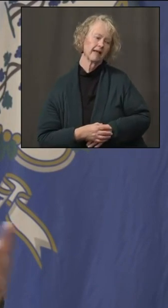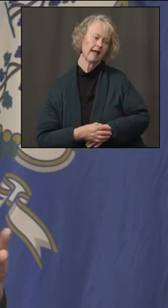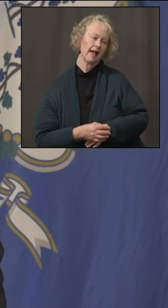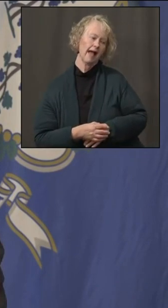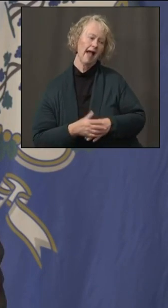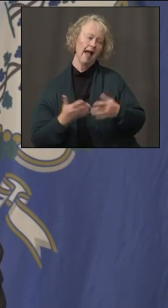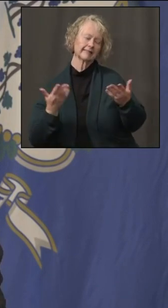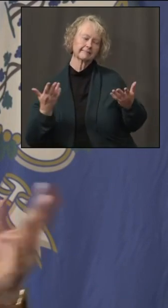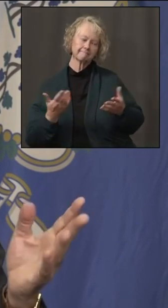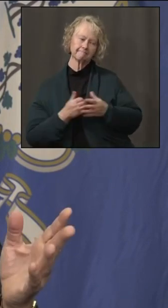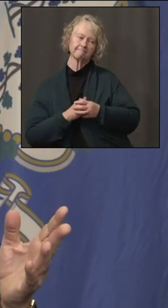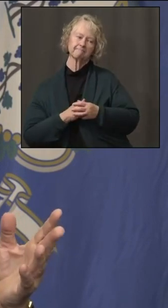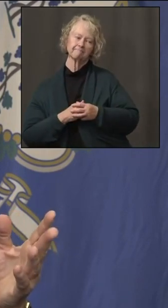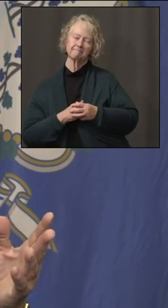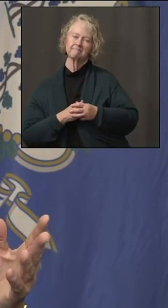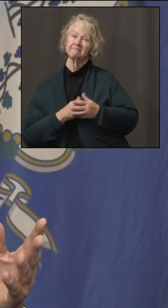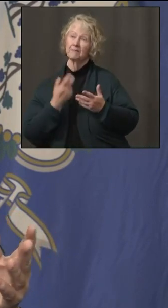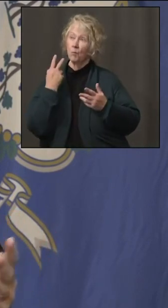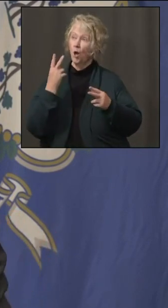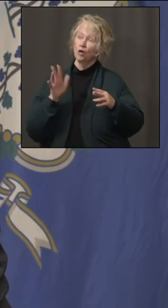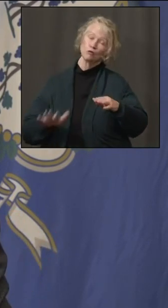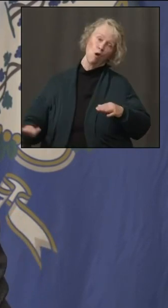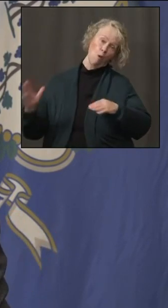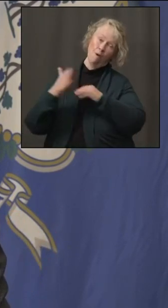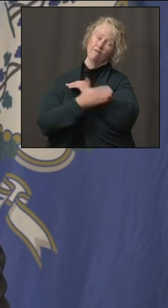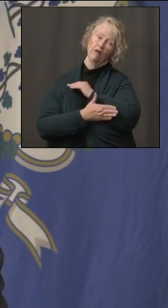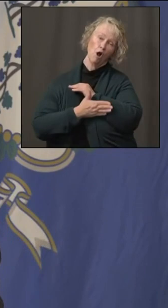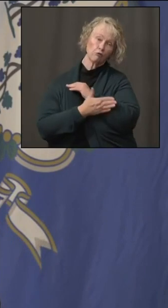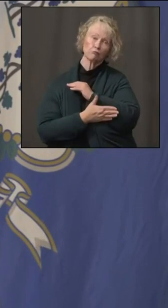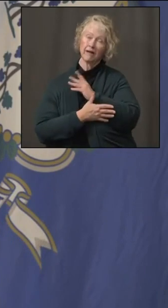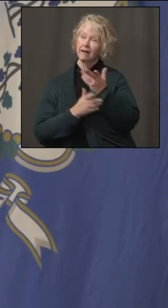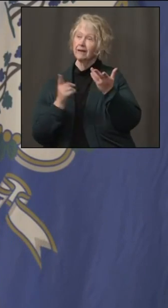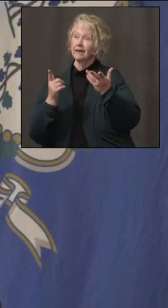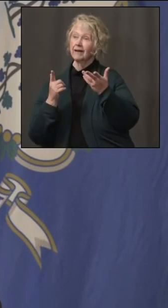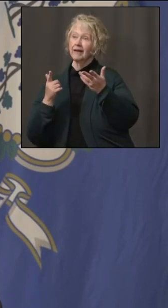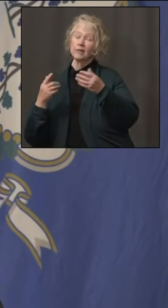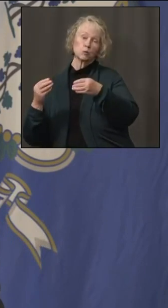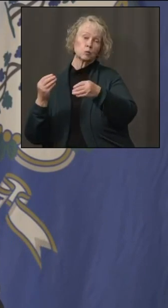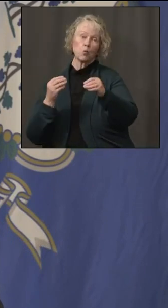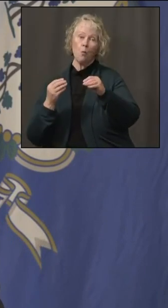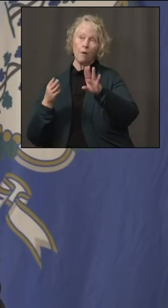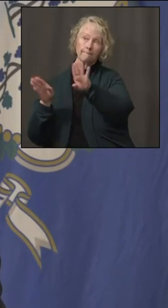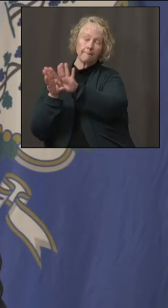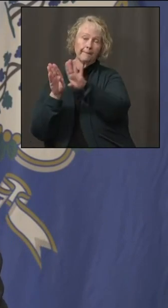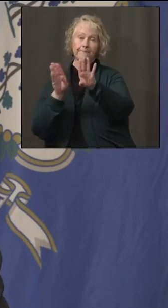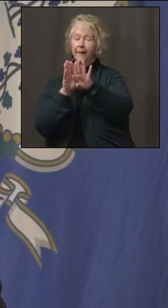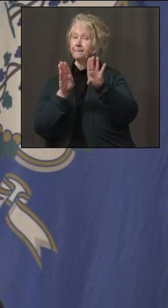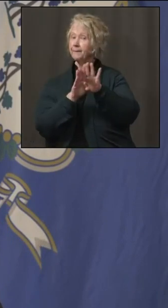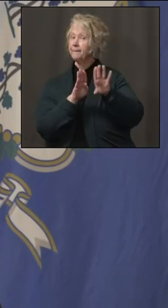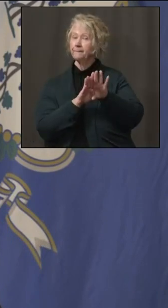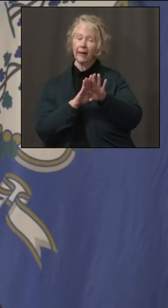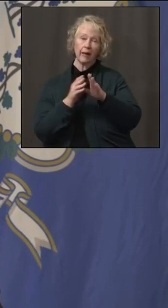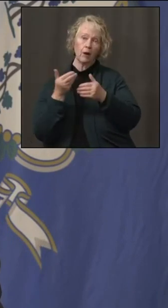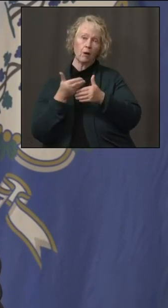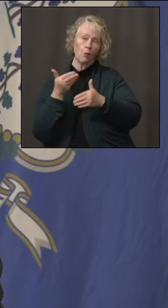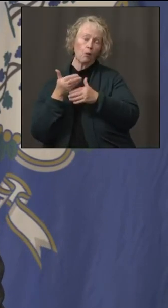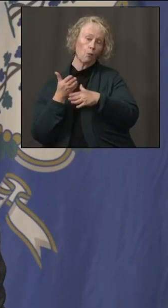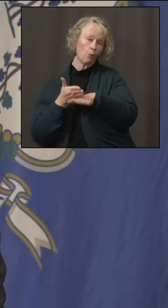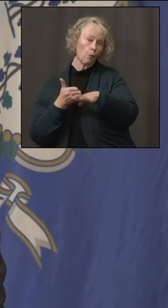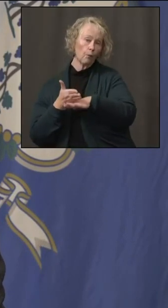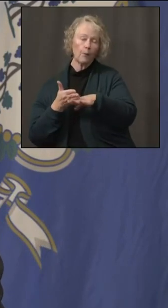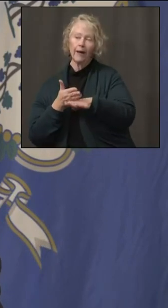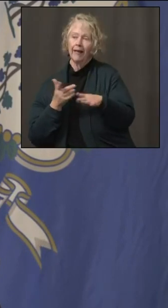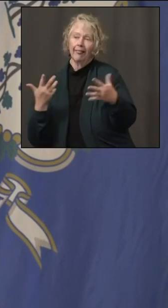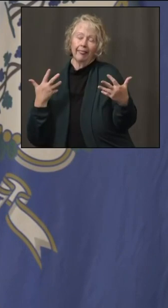Well, look, I've seen around the country, as you have, that stores are boarding up. They've been hit before. They don't want to break another window. There's